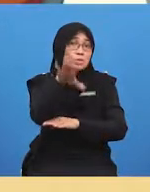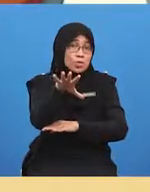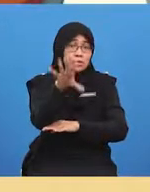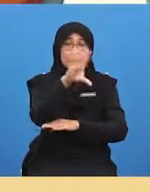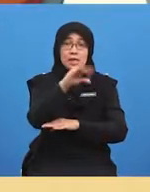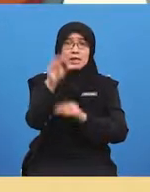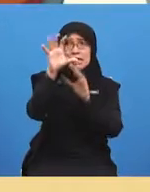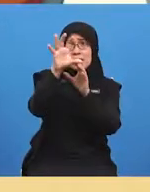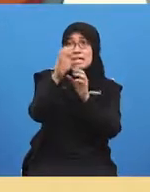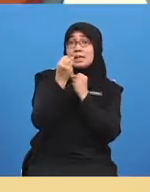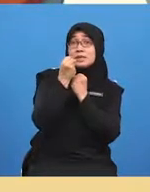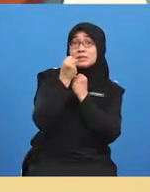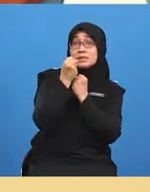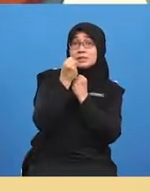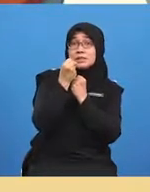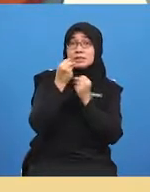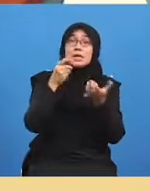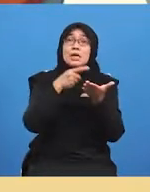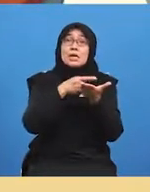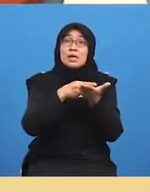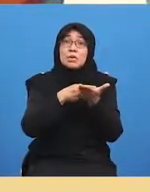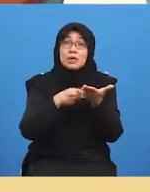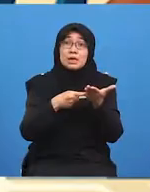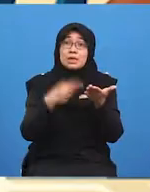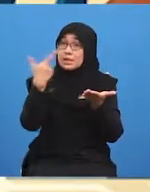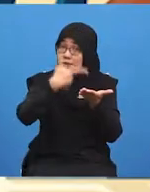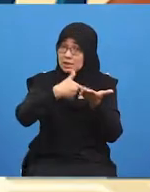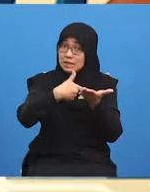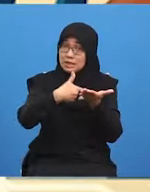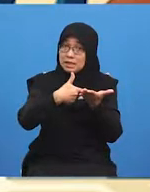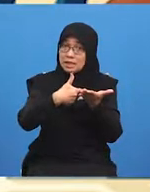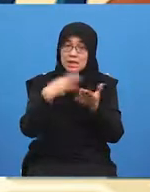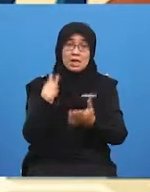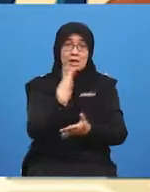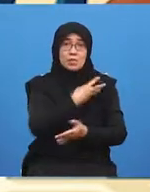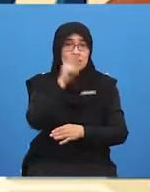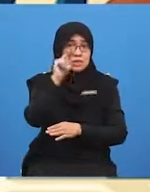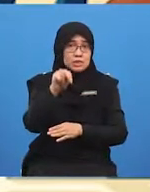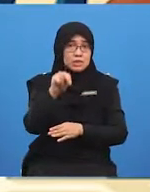remind me what do we need to say again we need to toss the egg